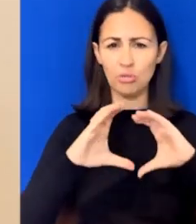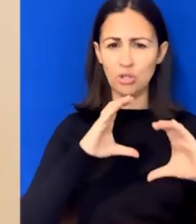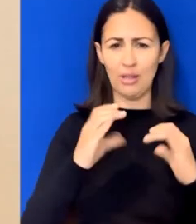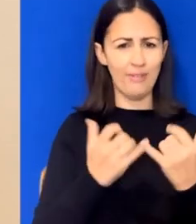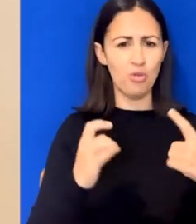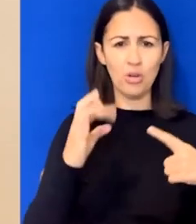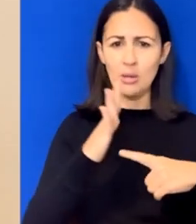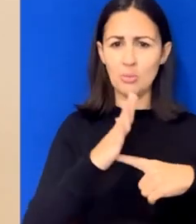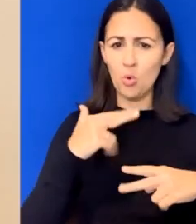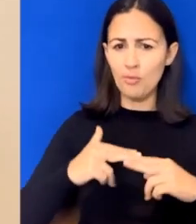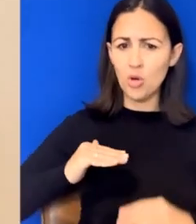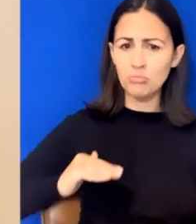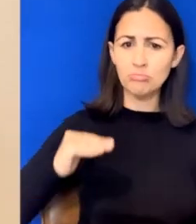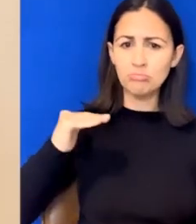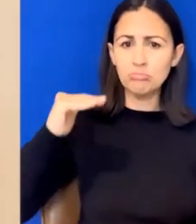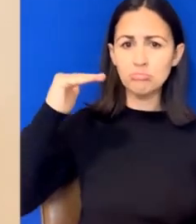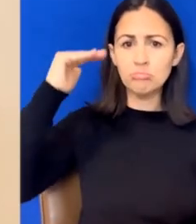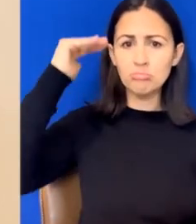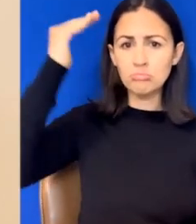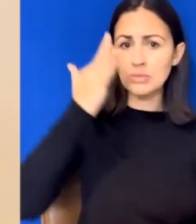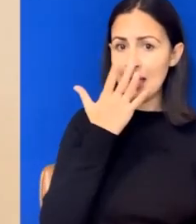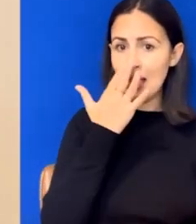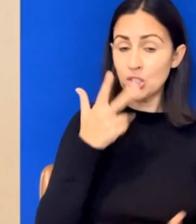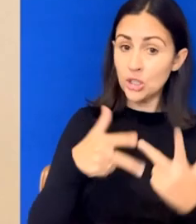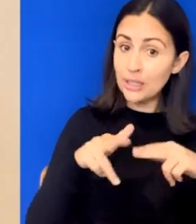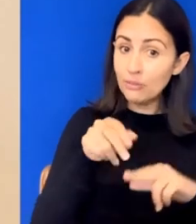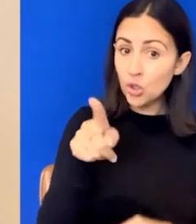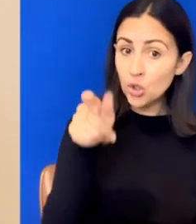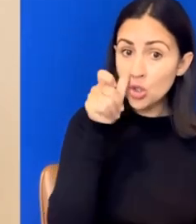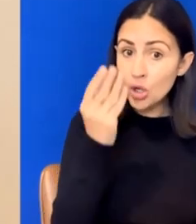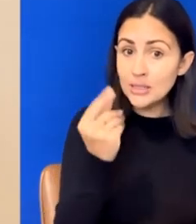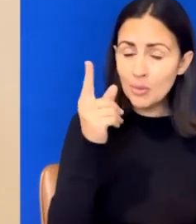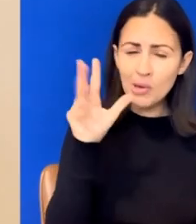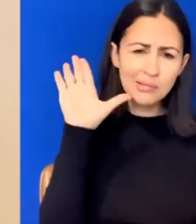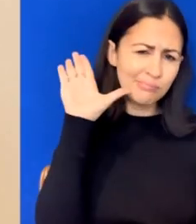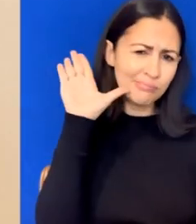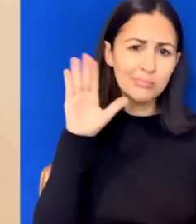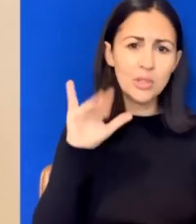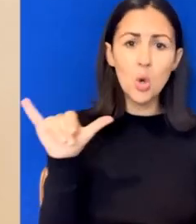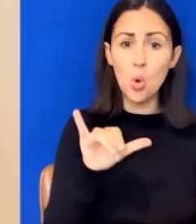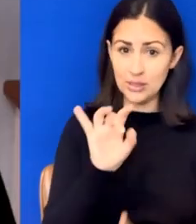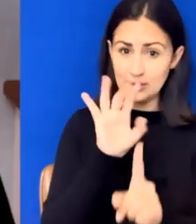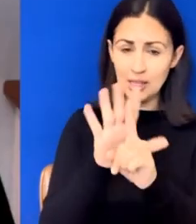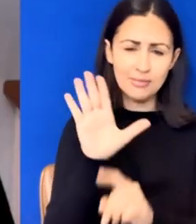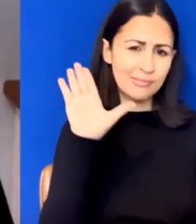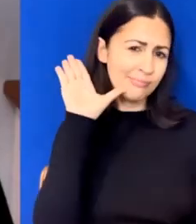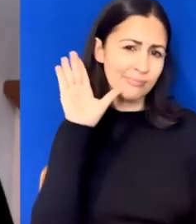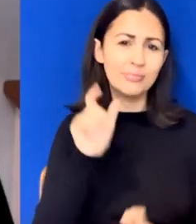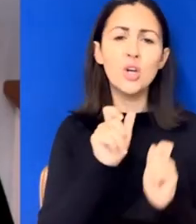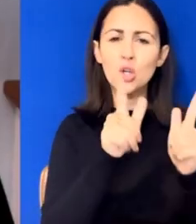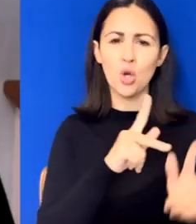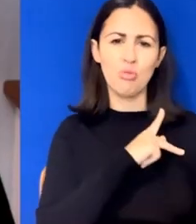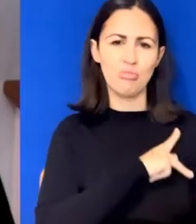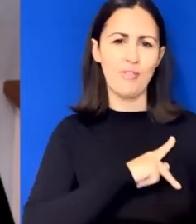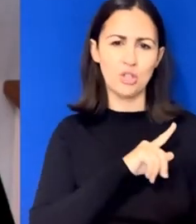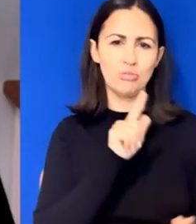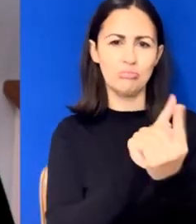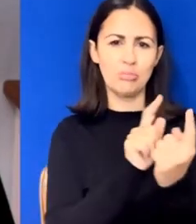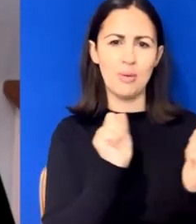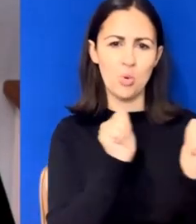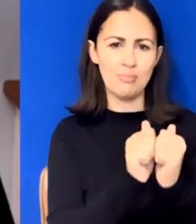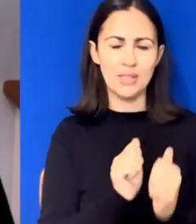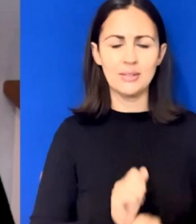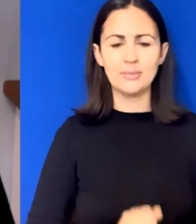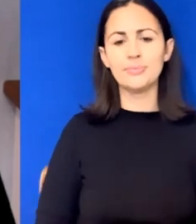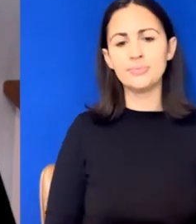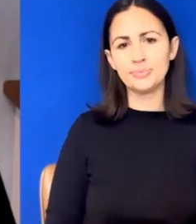lives. Make sure if you know someone or if you are suffering from hearing loss, go and see a health professional. We support a world where no child